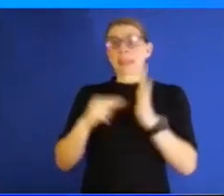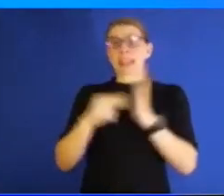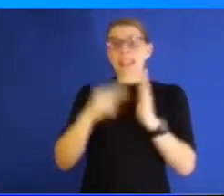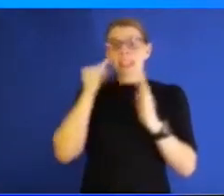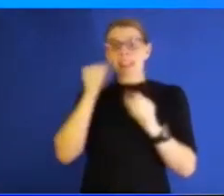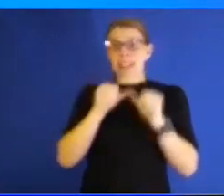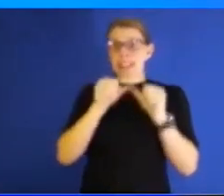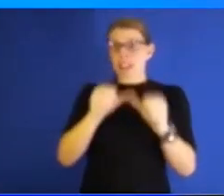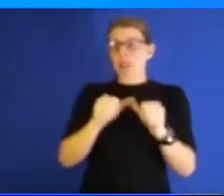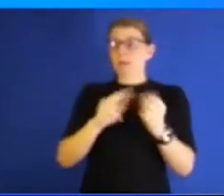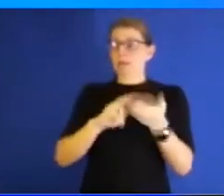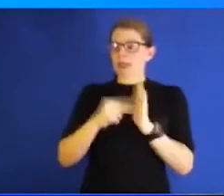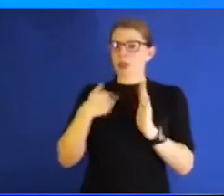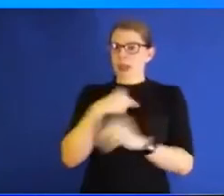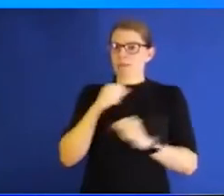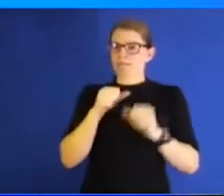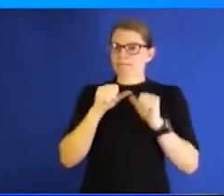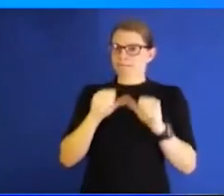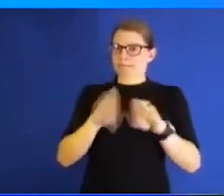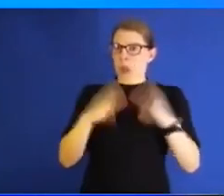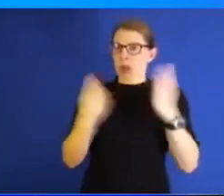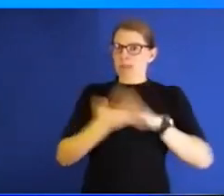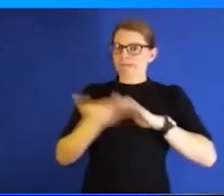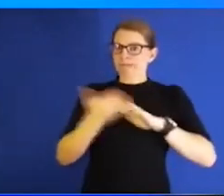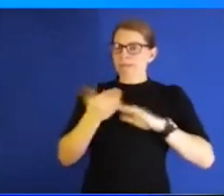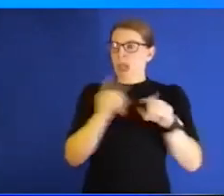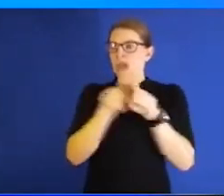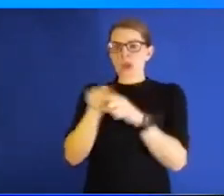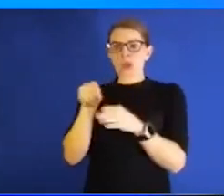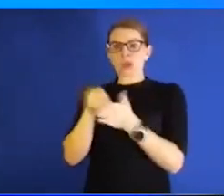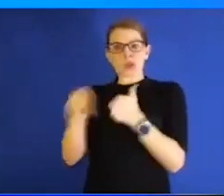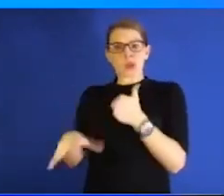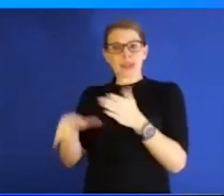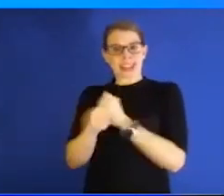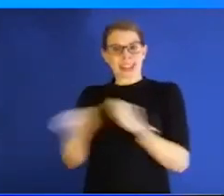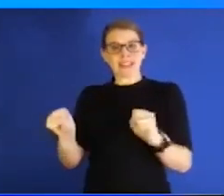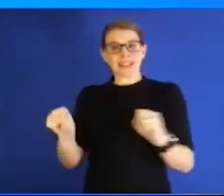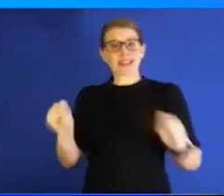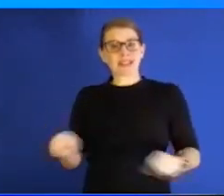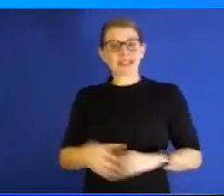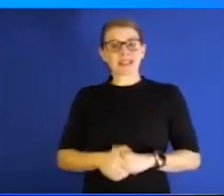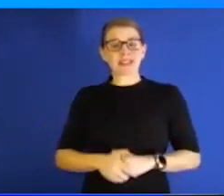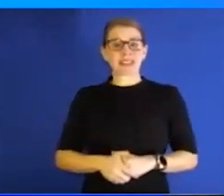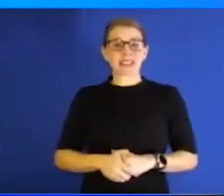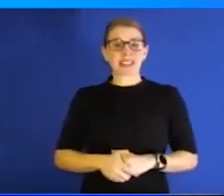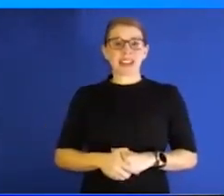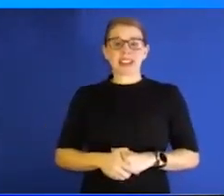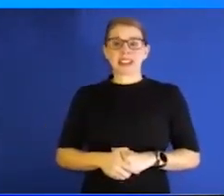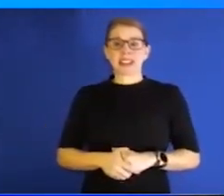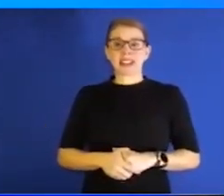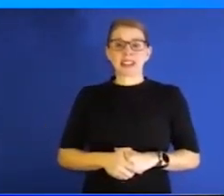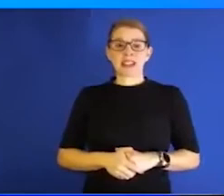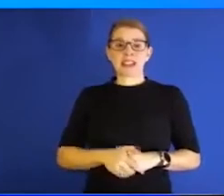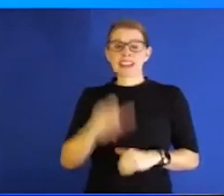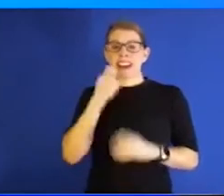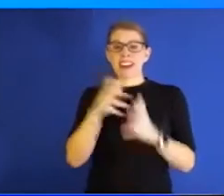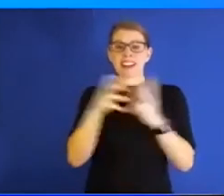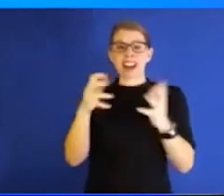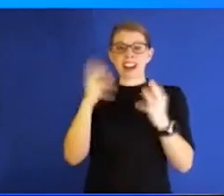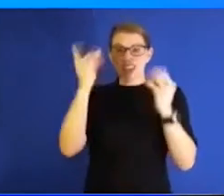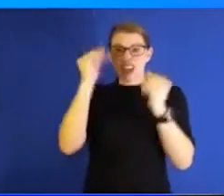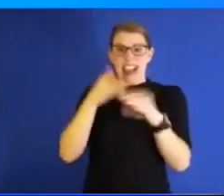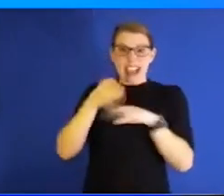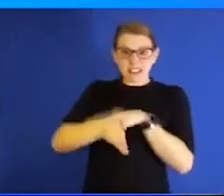was really critical. And that's kind of been how we operate now without a whole lot of afterthought. At this point, continuing masking